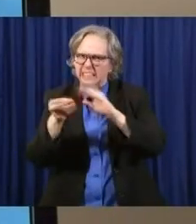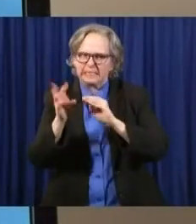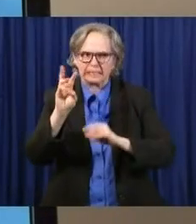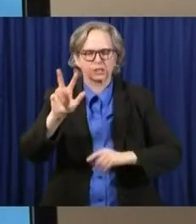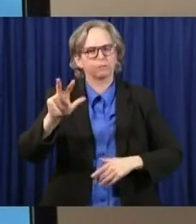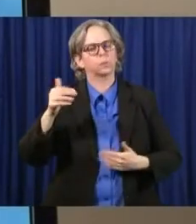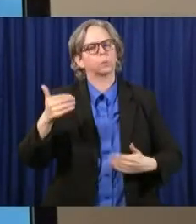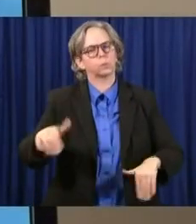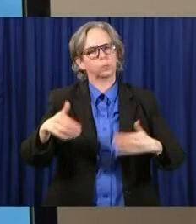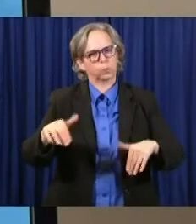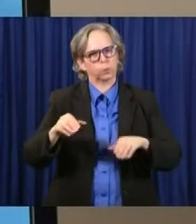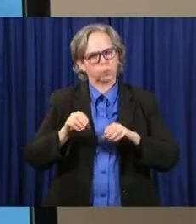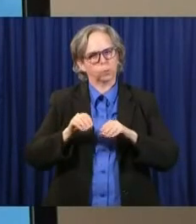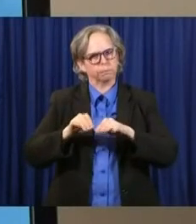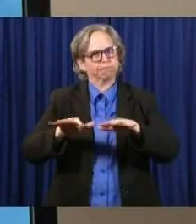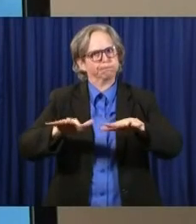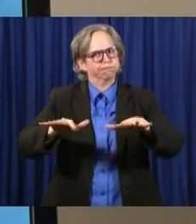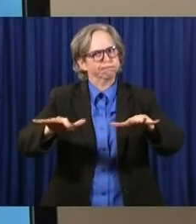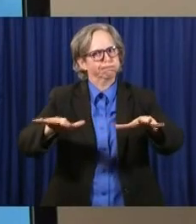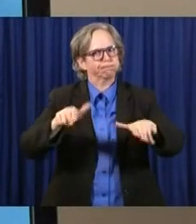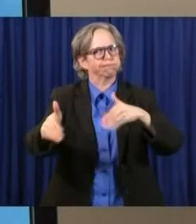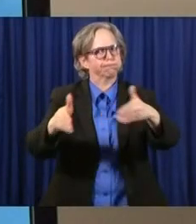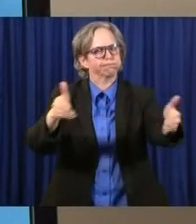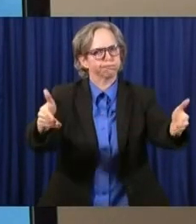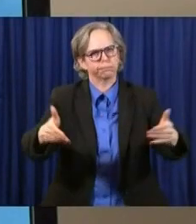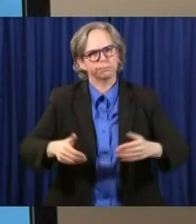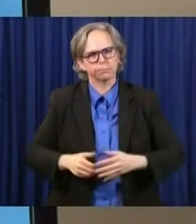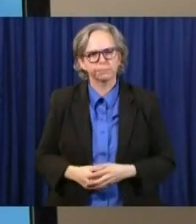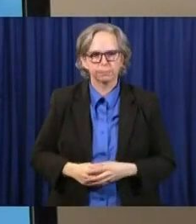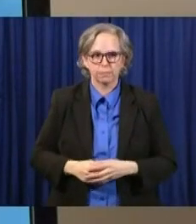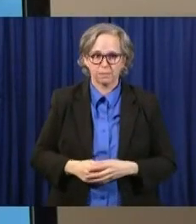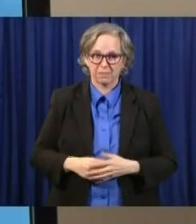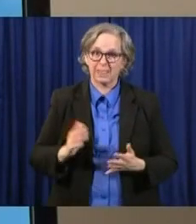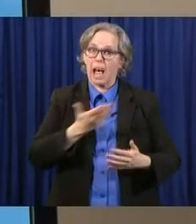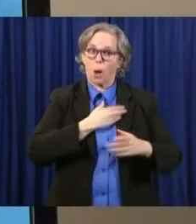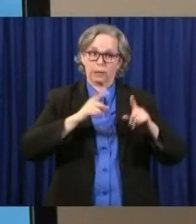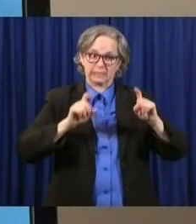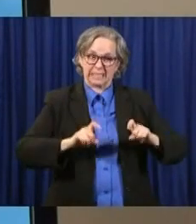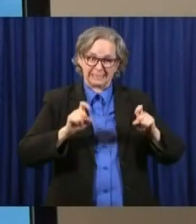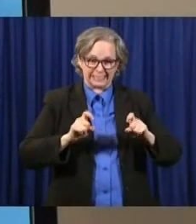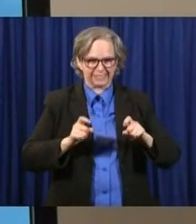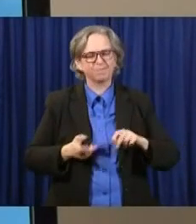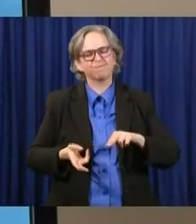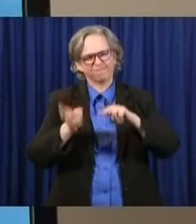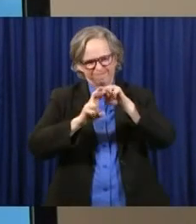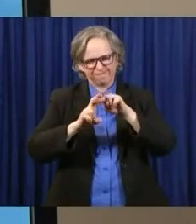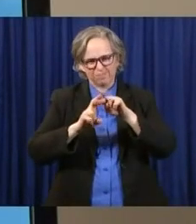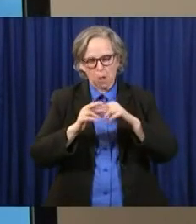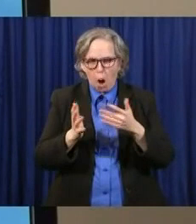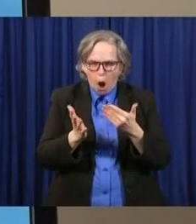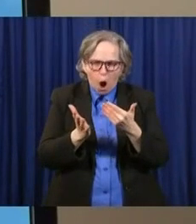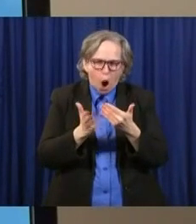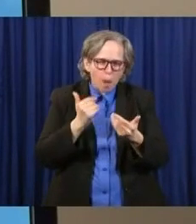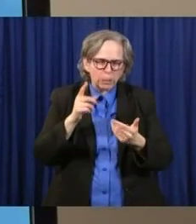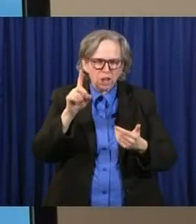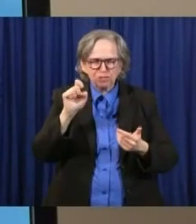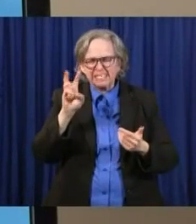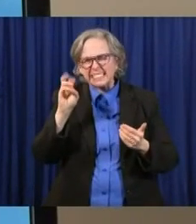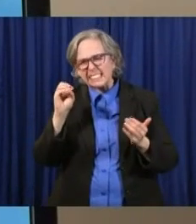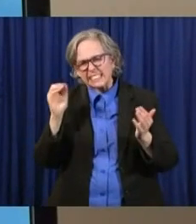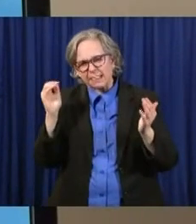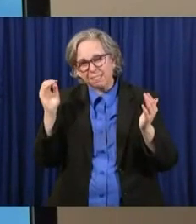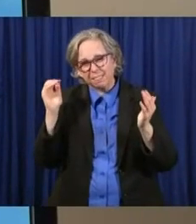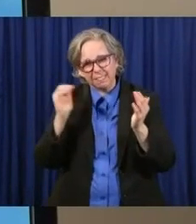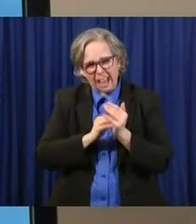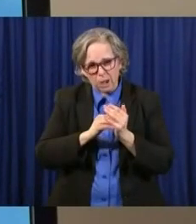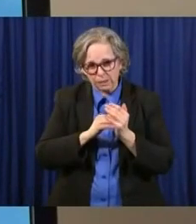Again, our testing numbers continuing to inch upward. We've now tested almost 160,000 in Ohio.